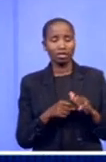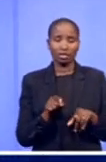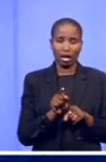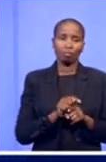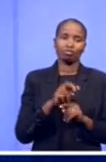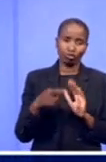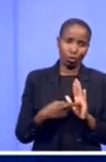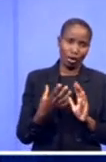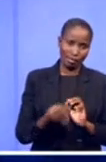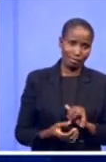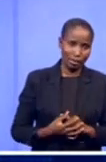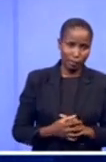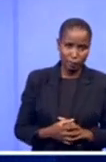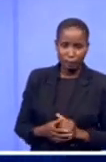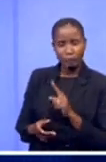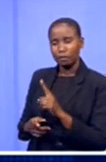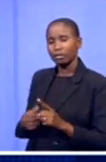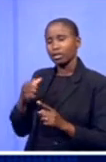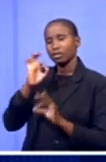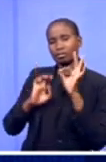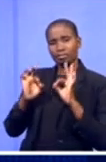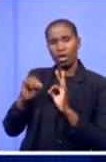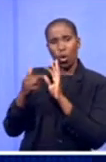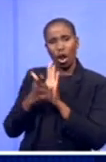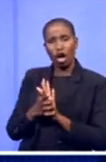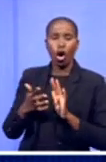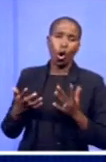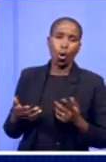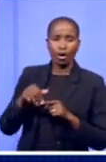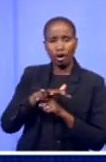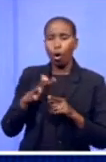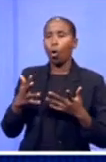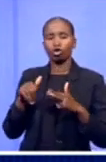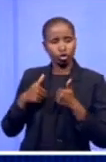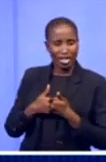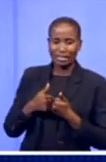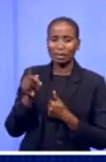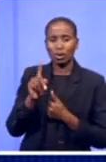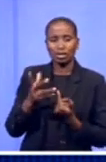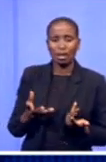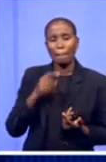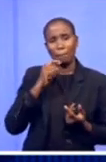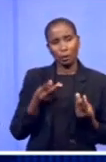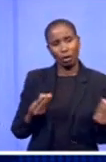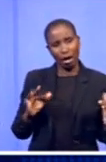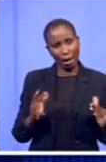legal or environment or otherwise challenges that have to be dealt with as you try to bring investors on board?